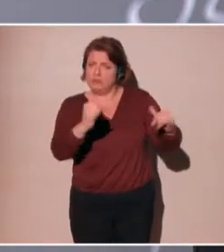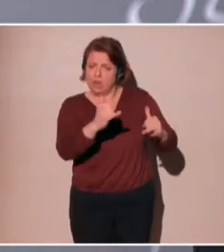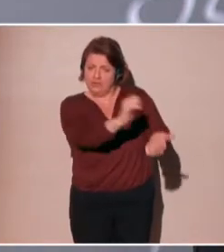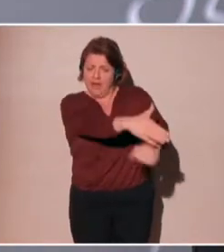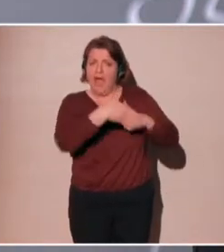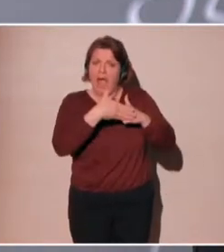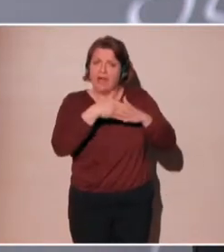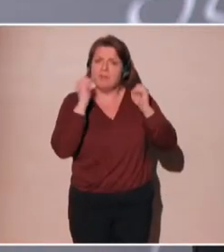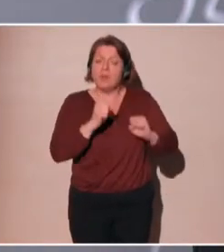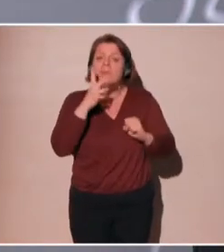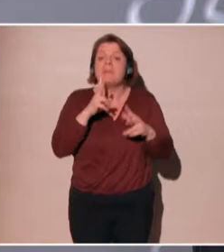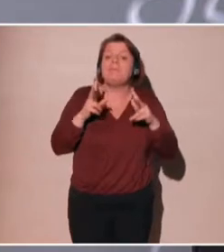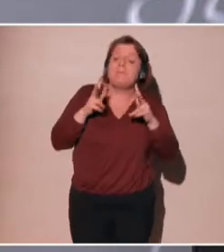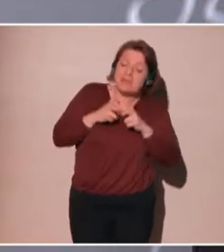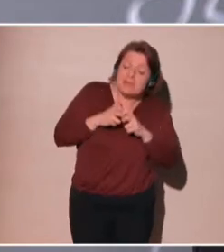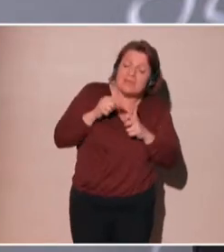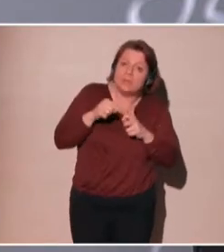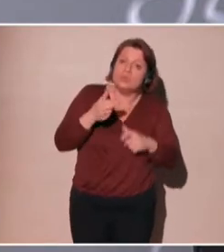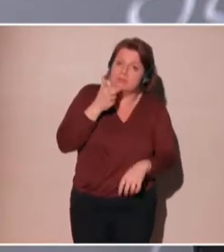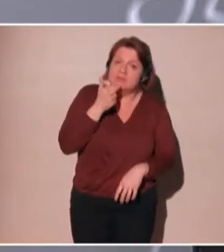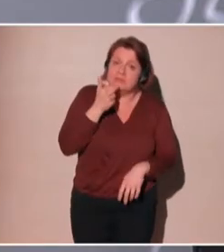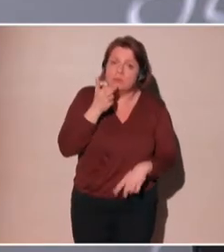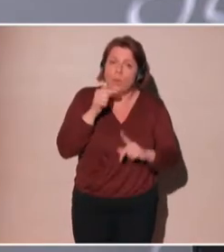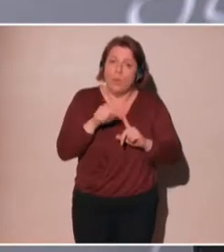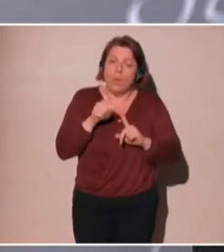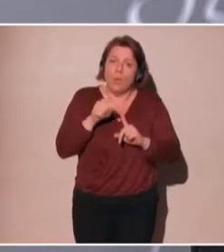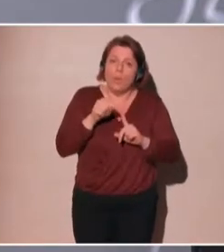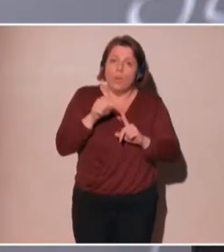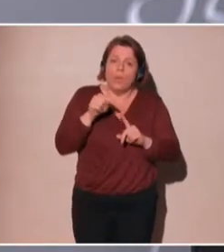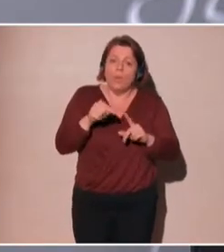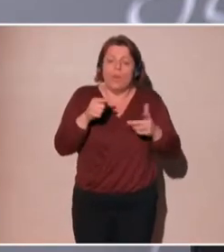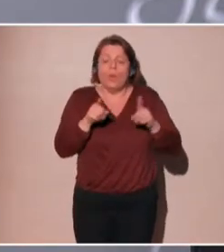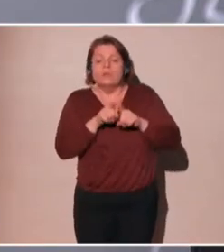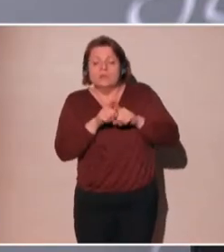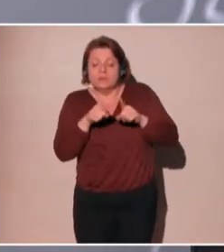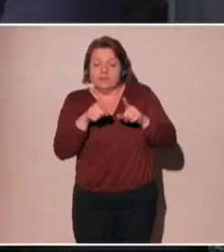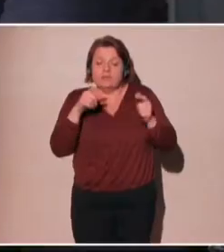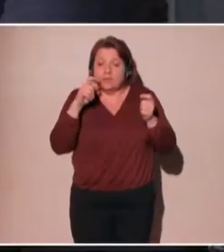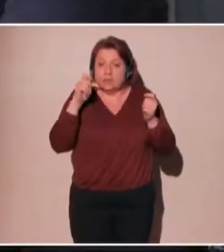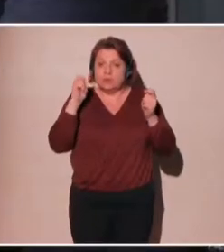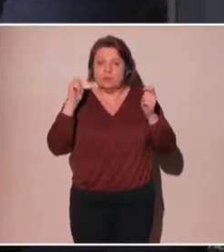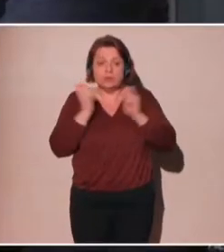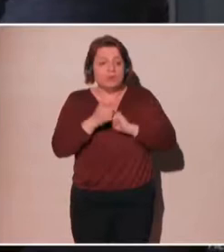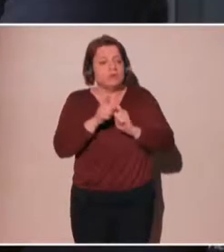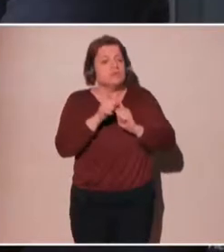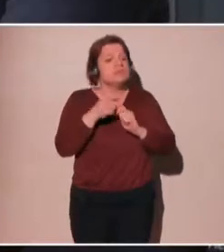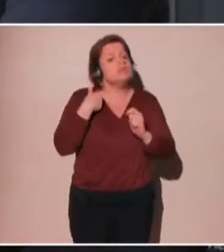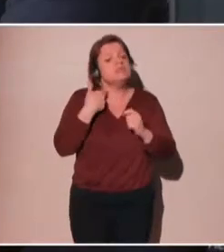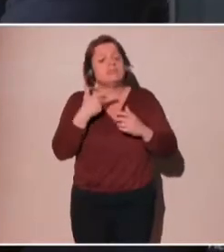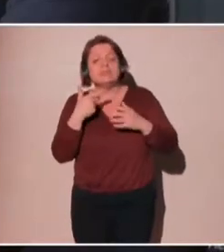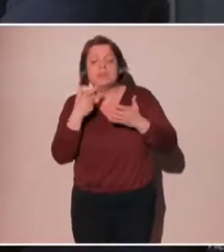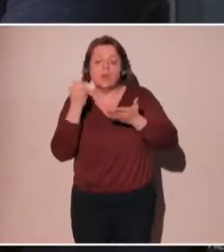be the cost being your data exposed widely or your data shared and under your control?